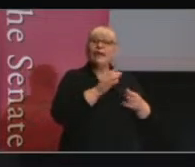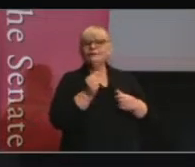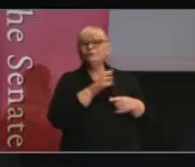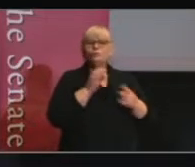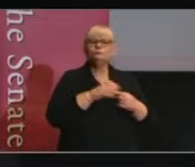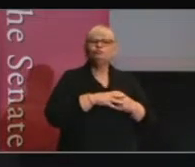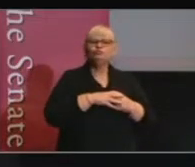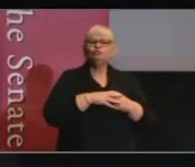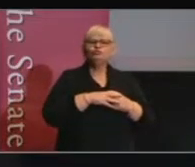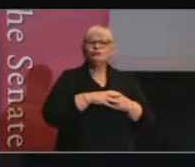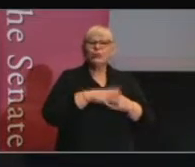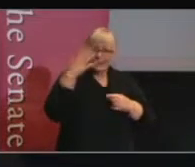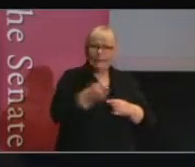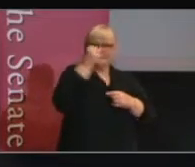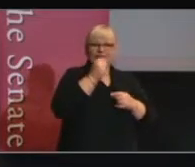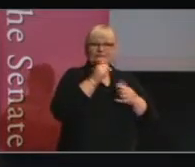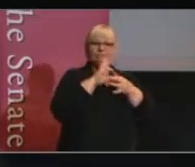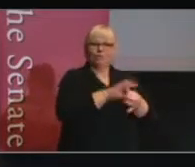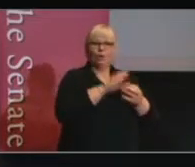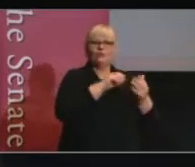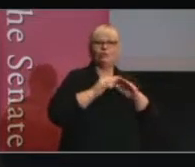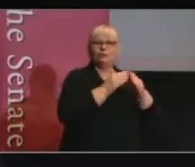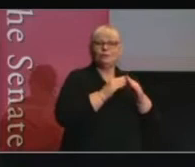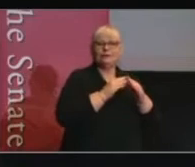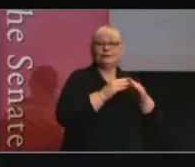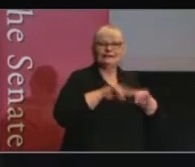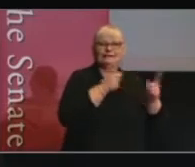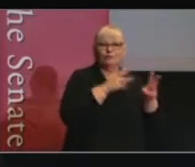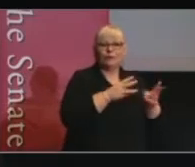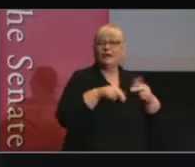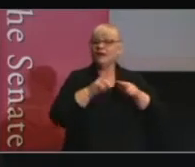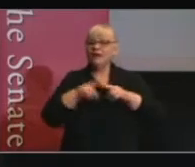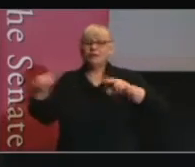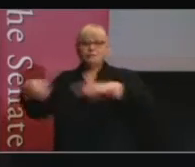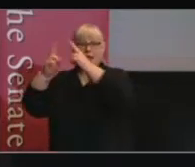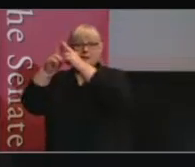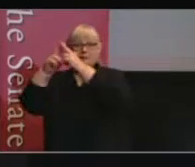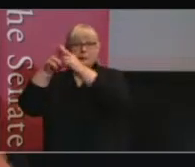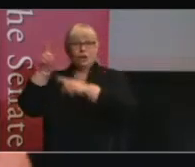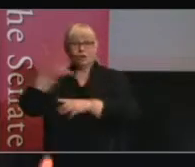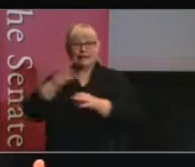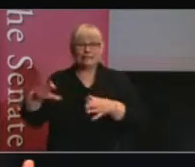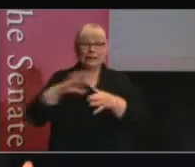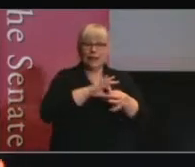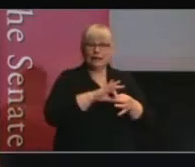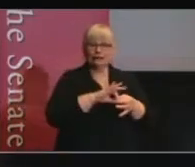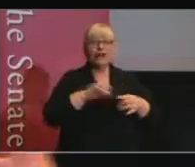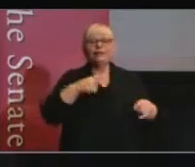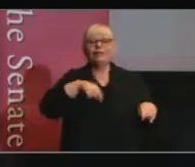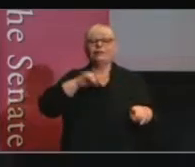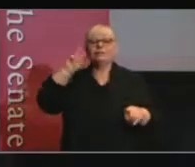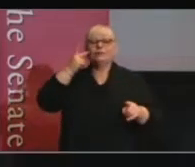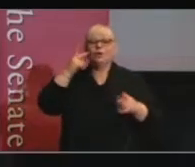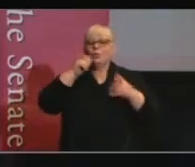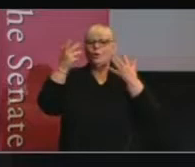community in a different way. Because if the parliament doesn't, the politics will and the parliament loses